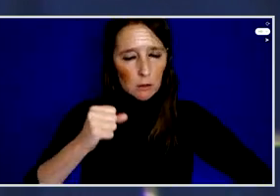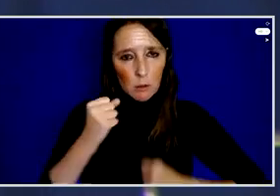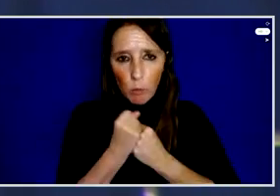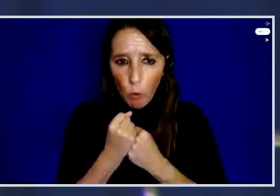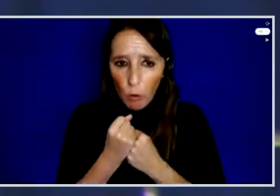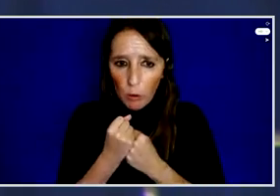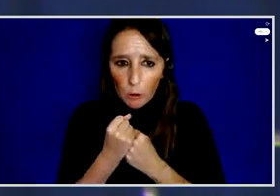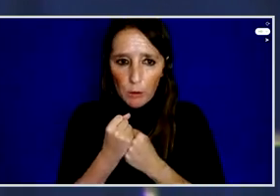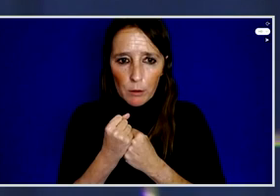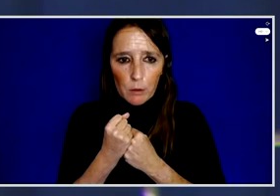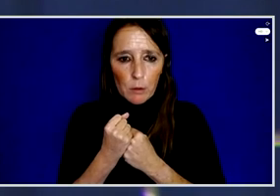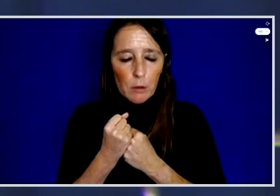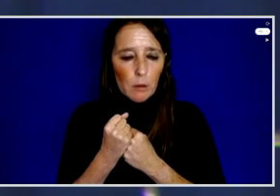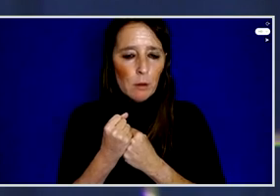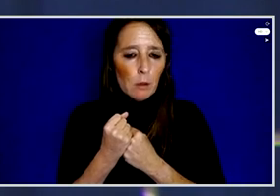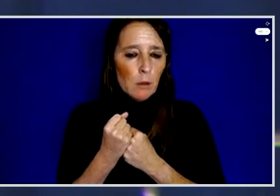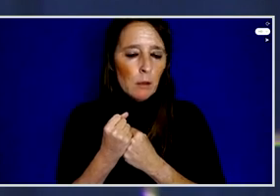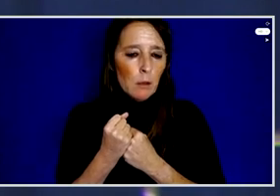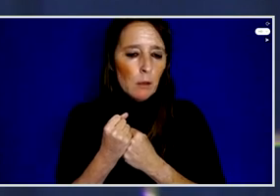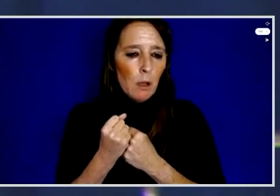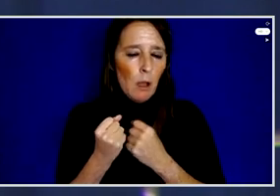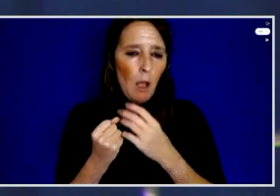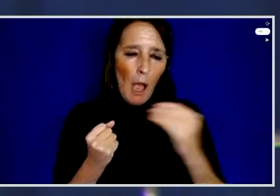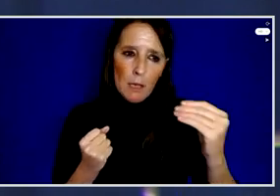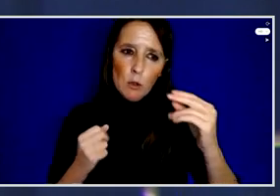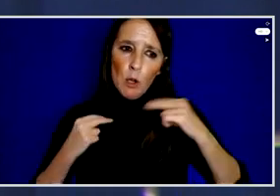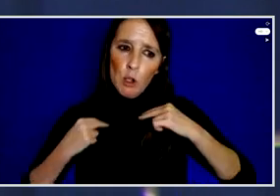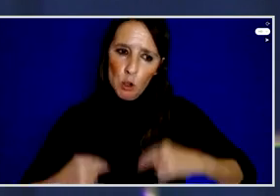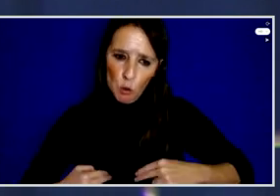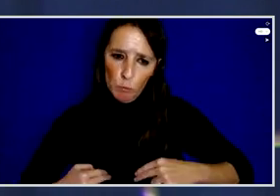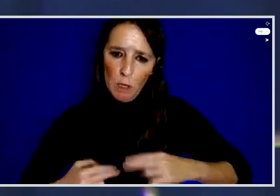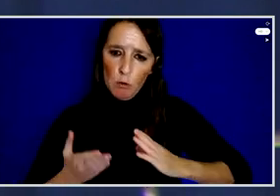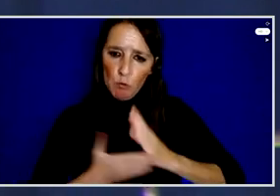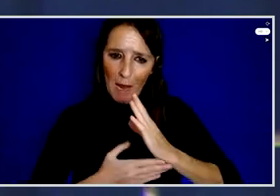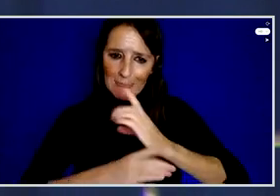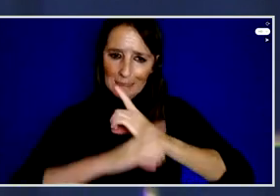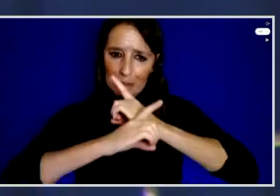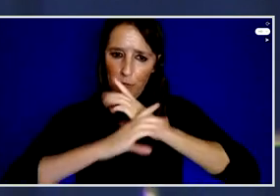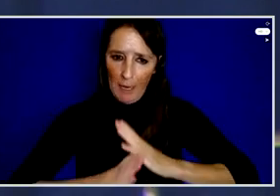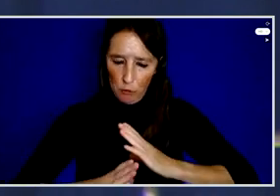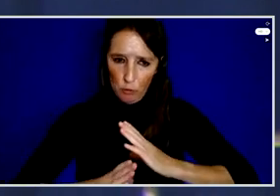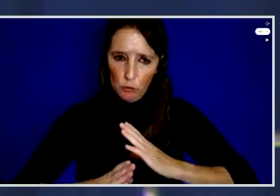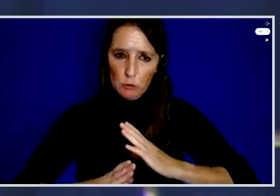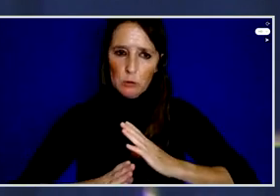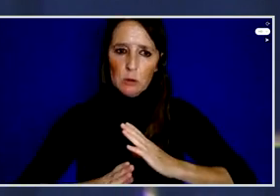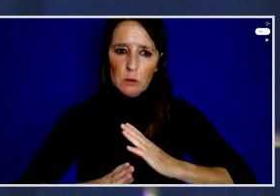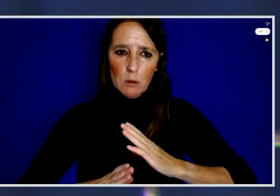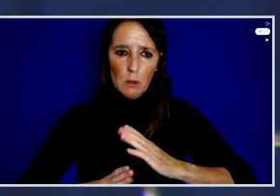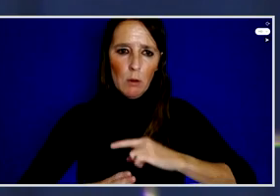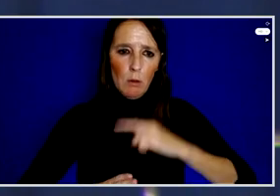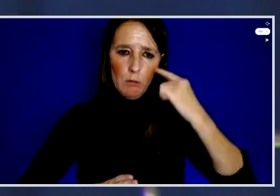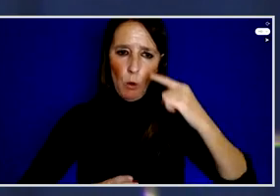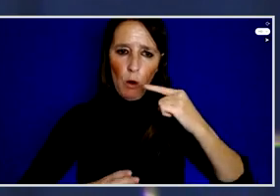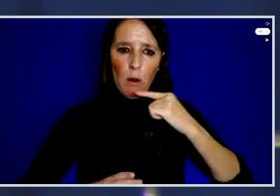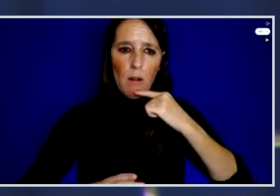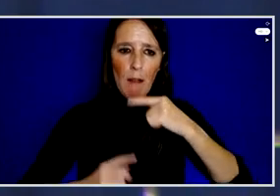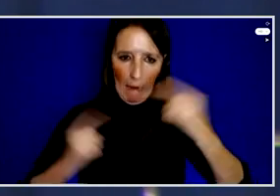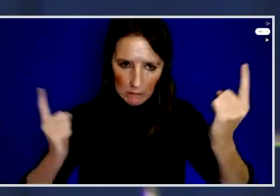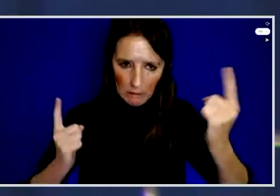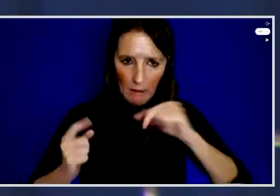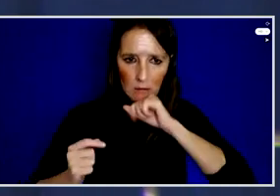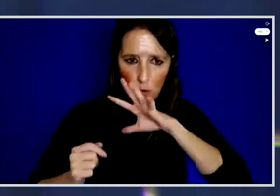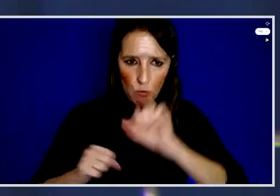of the human rights defenders in the anti-corruption space, I think it remains very important